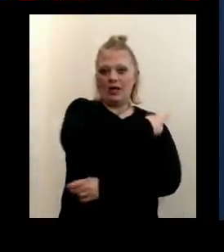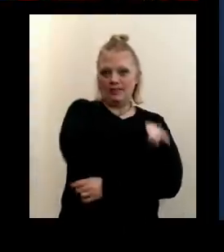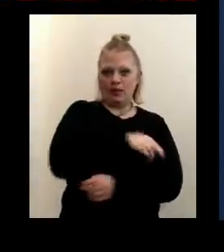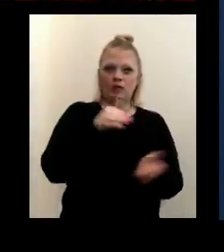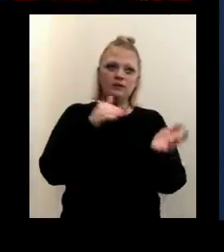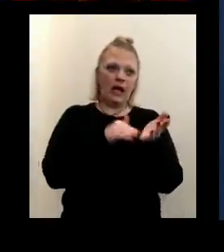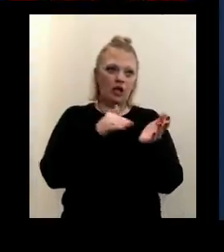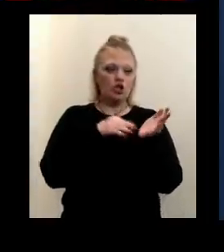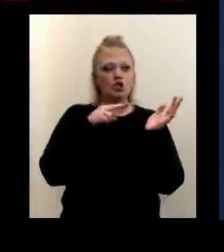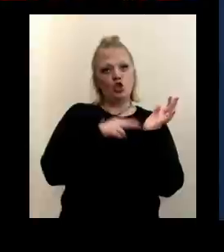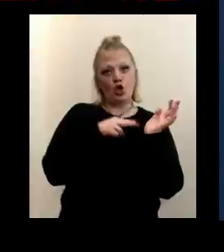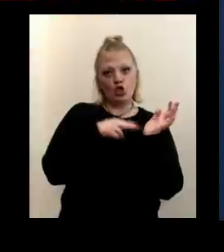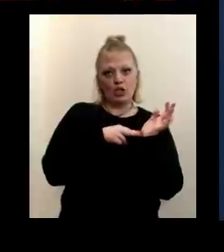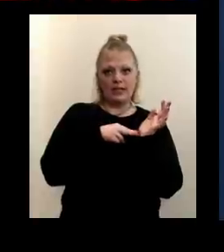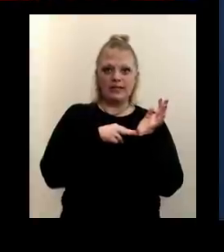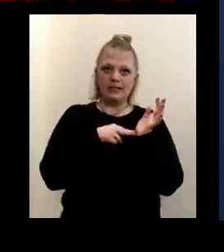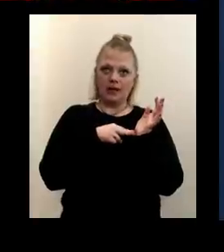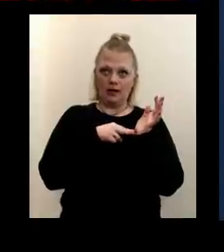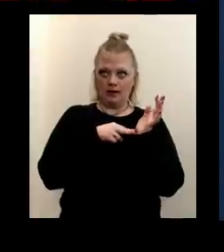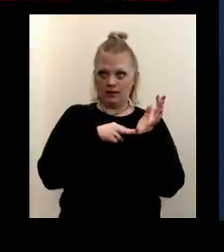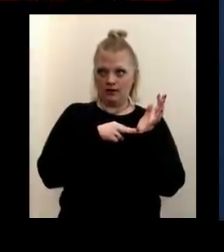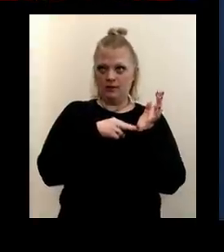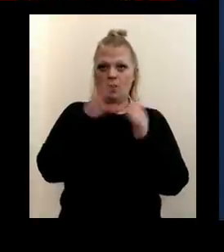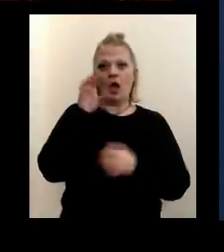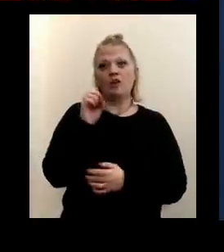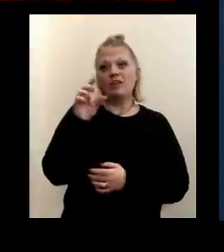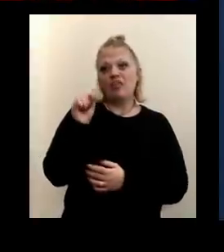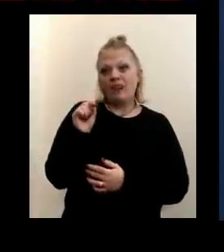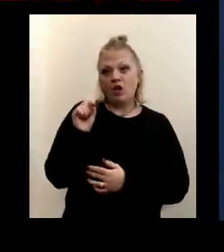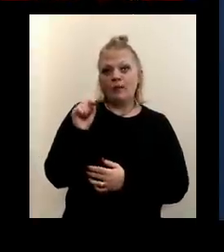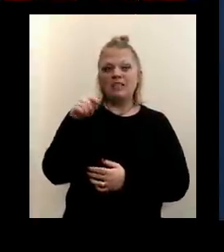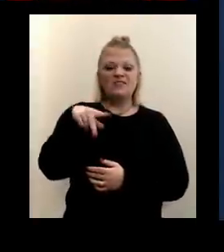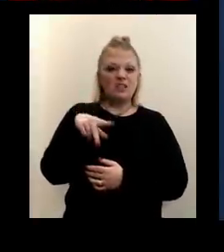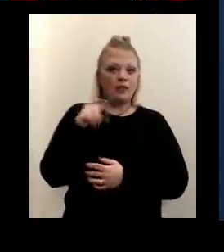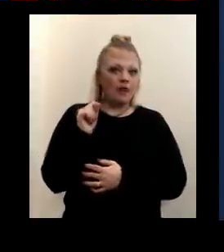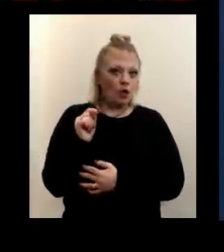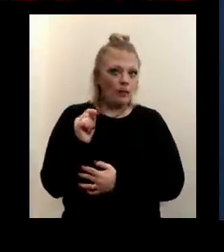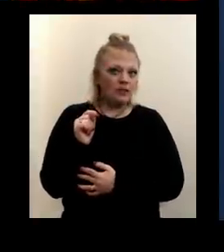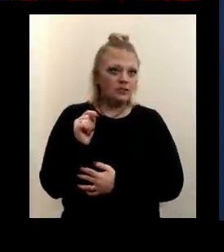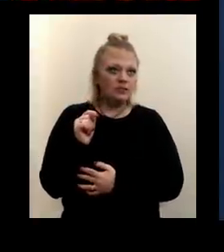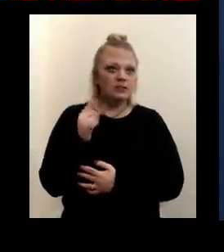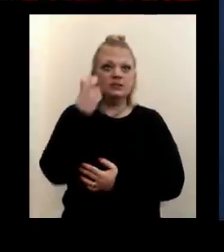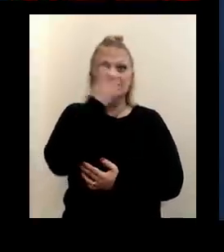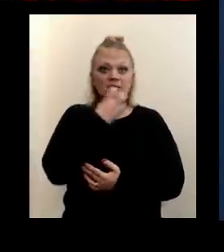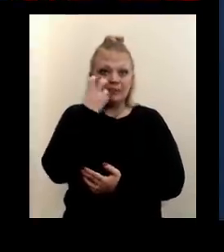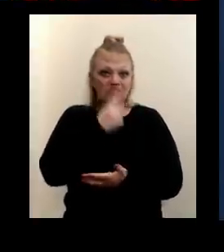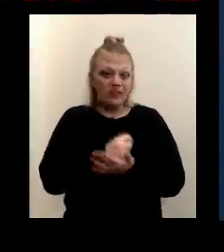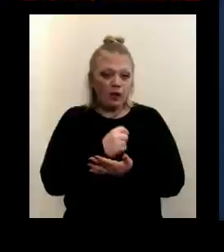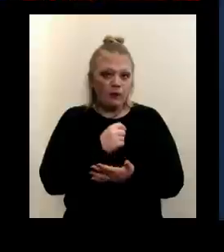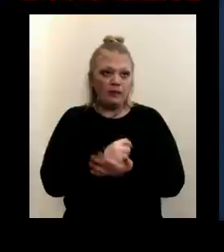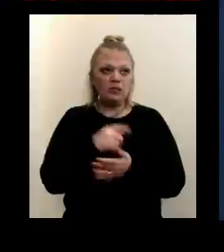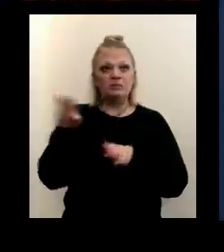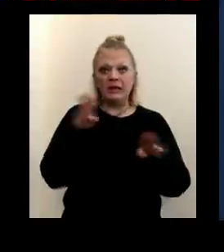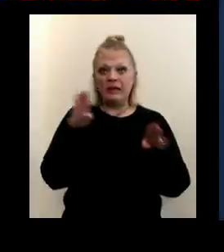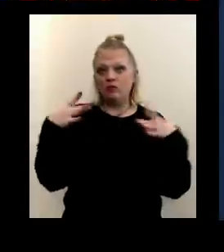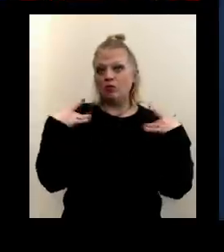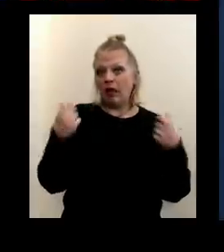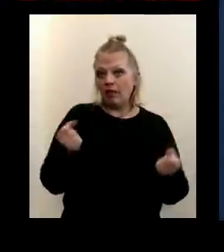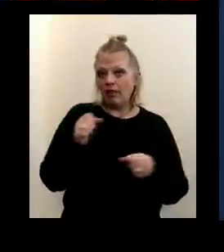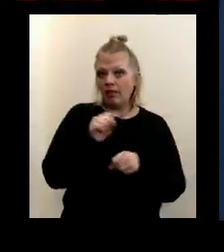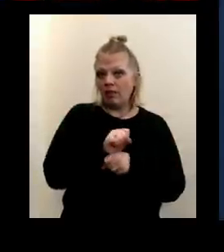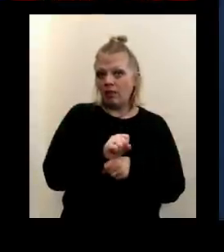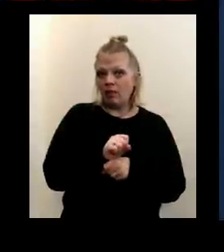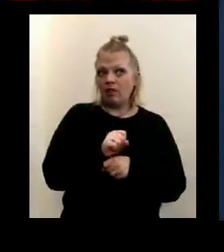doctors, nurses, occupational therapists, physical therapists, speech therapists, behavioral health workers,